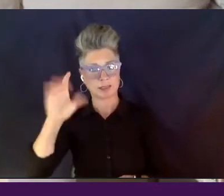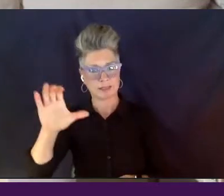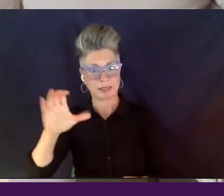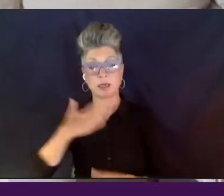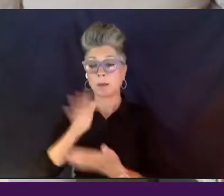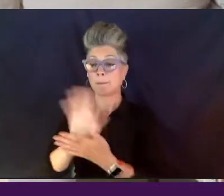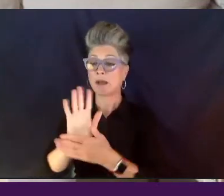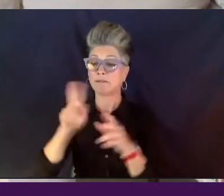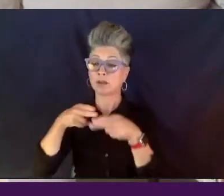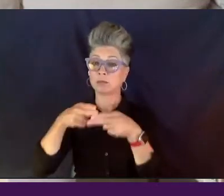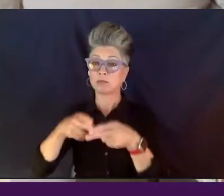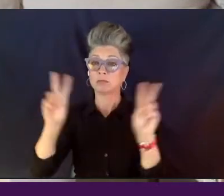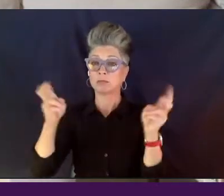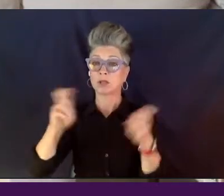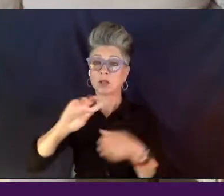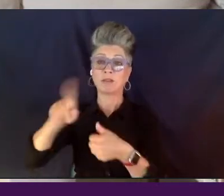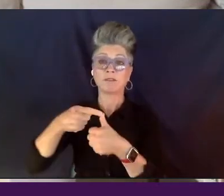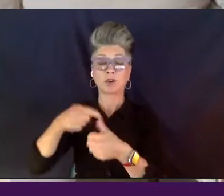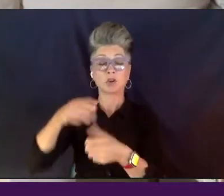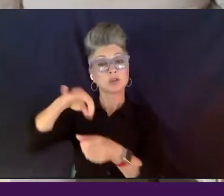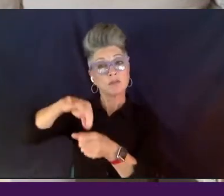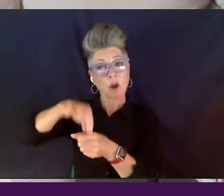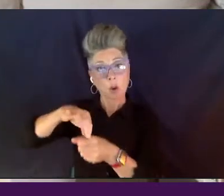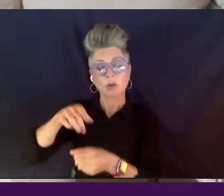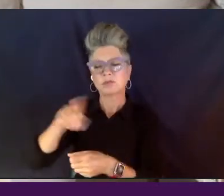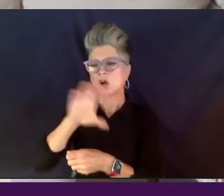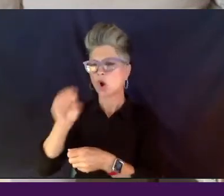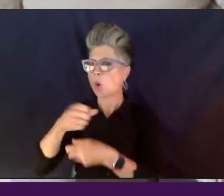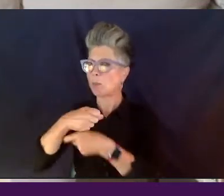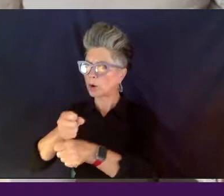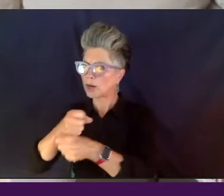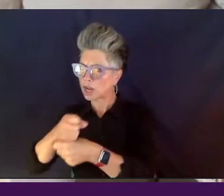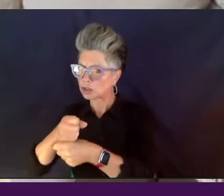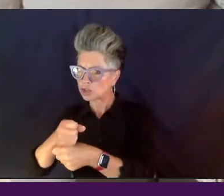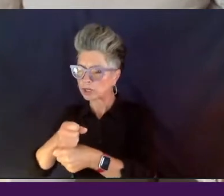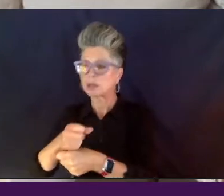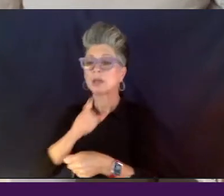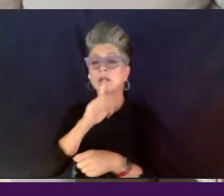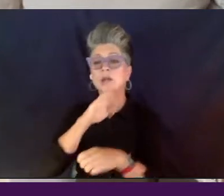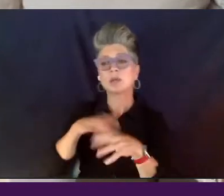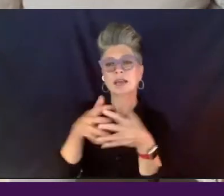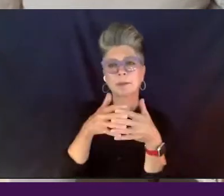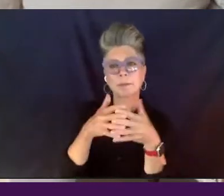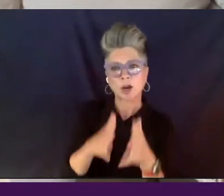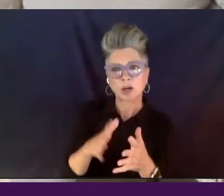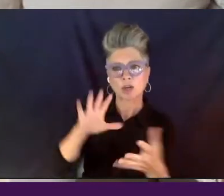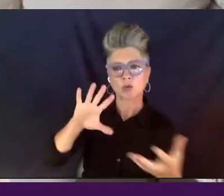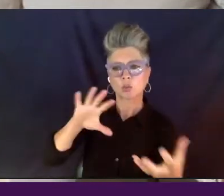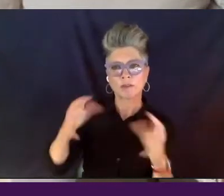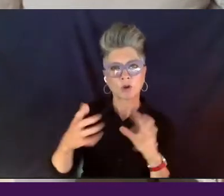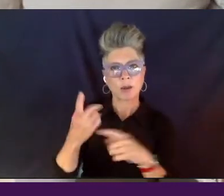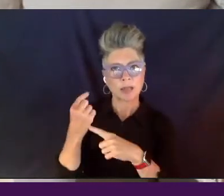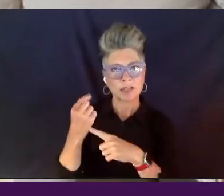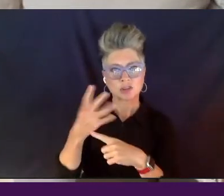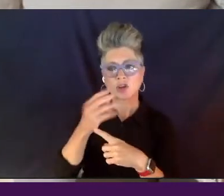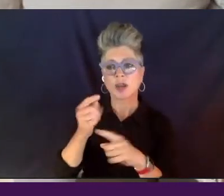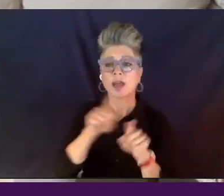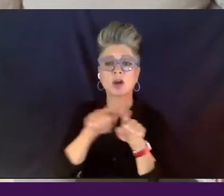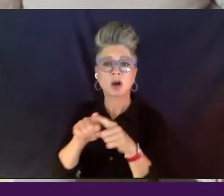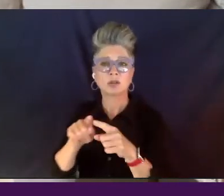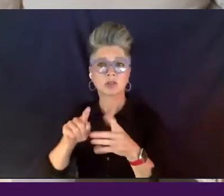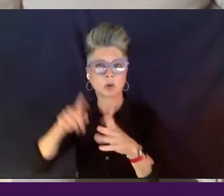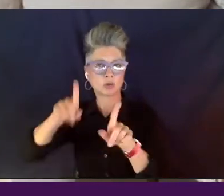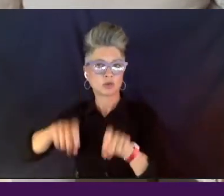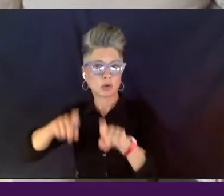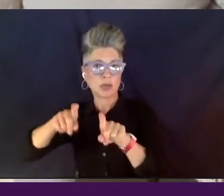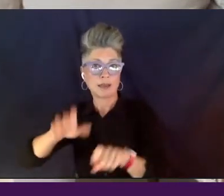co-production with the World Channel. It aired on America Reframe last year and also screened at AFI Docs. So